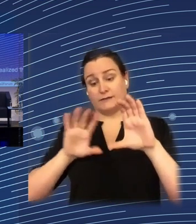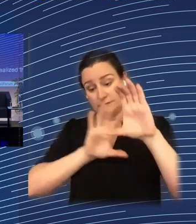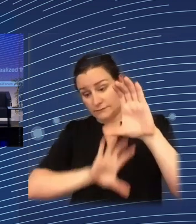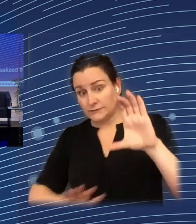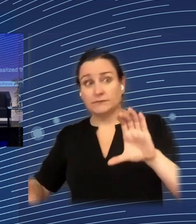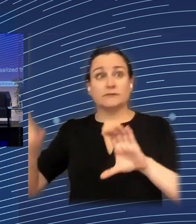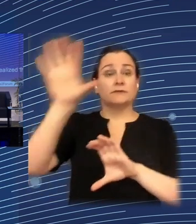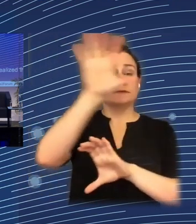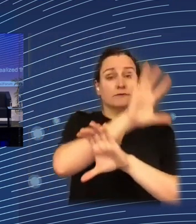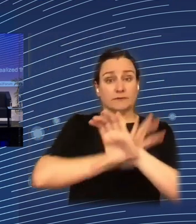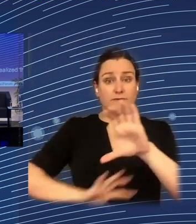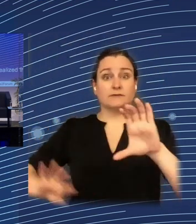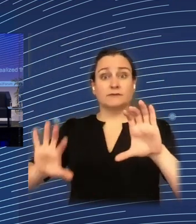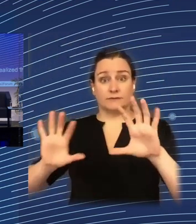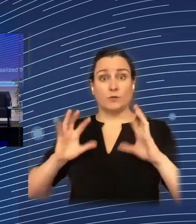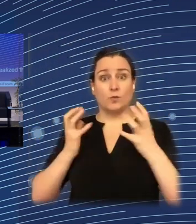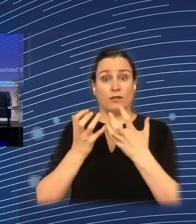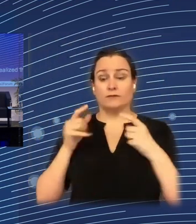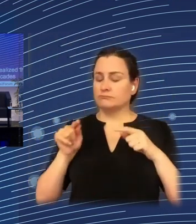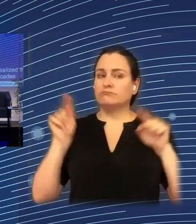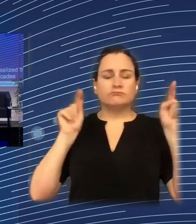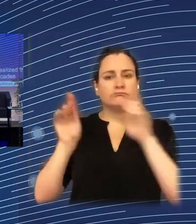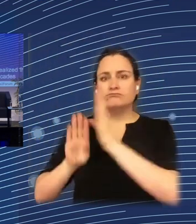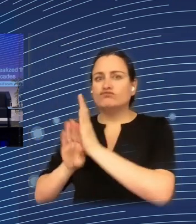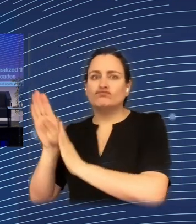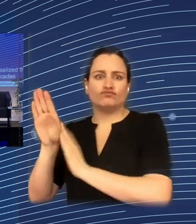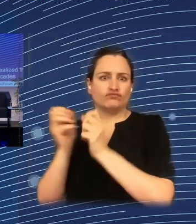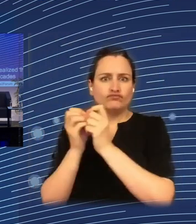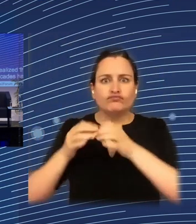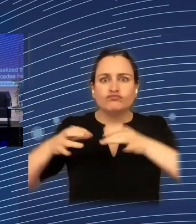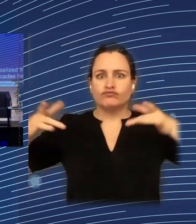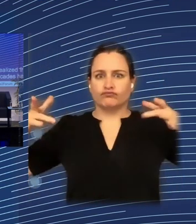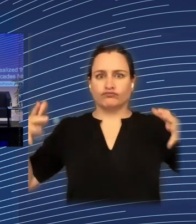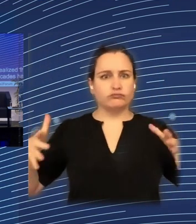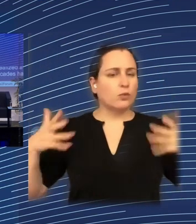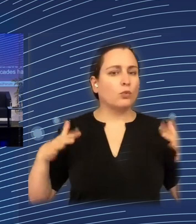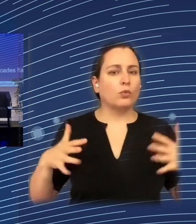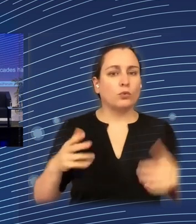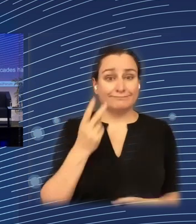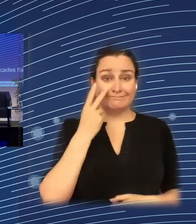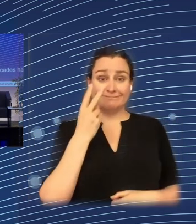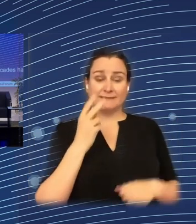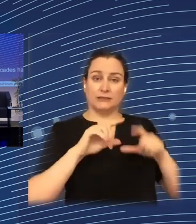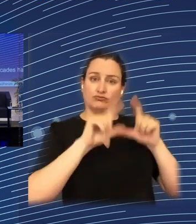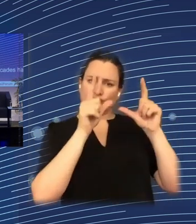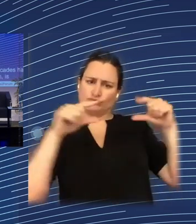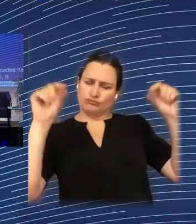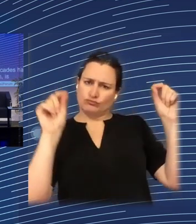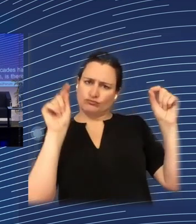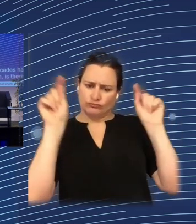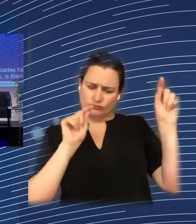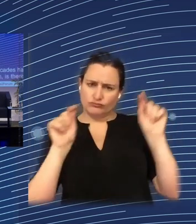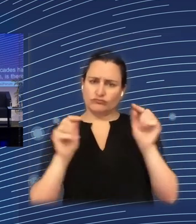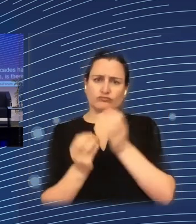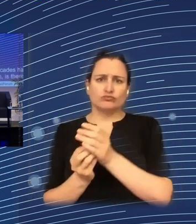they have grown exponentially and very rapidly. You can see the map, which is there, has growth of GDP per capita measured